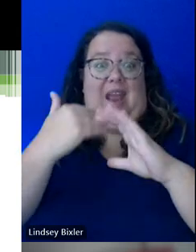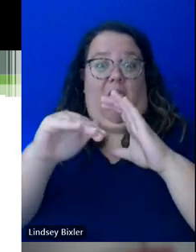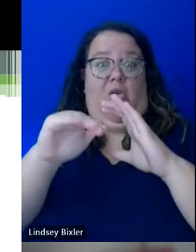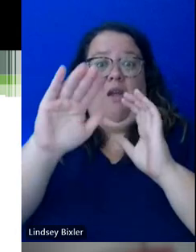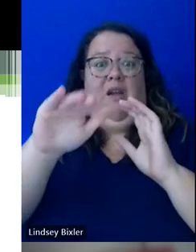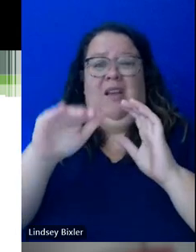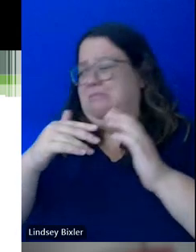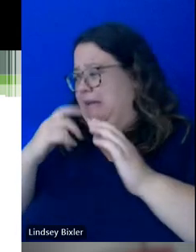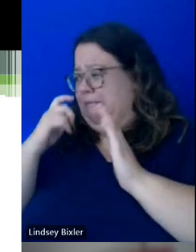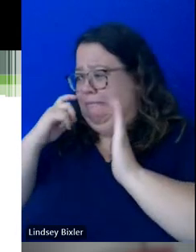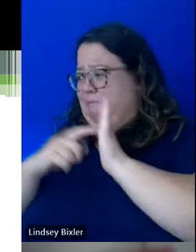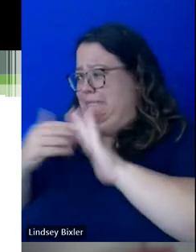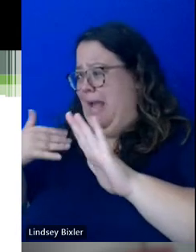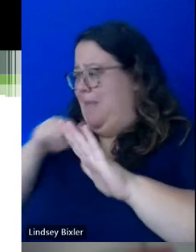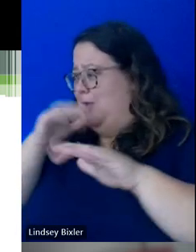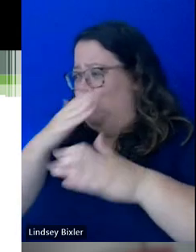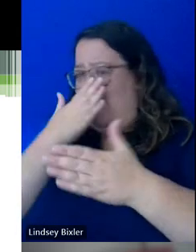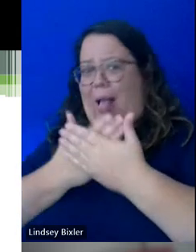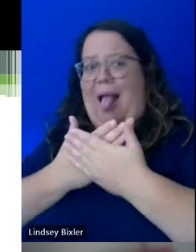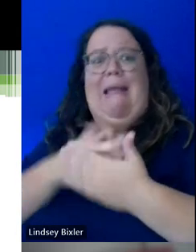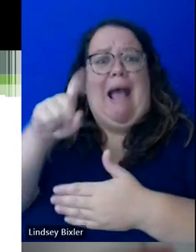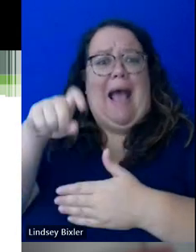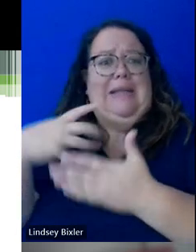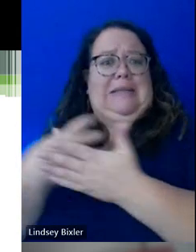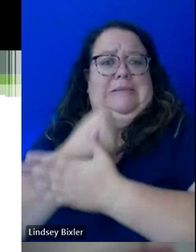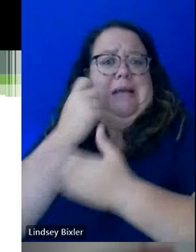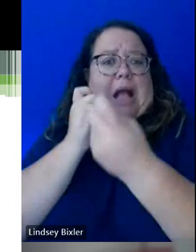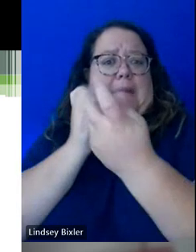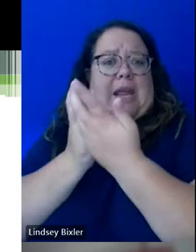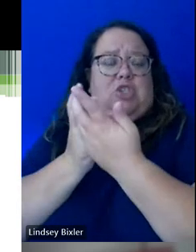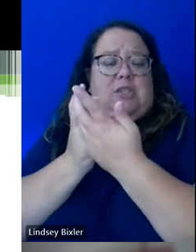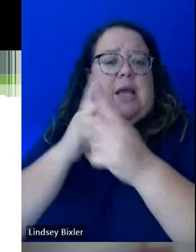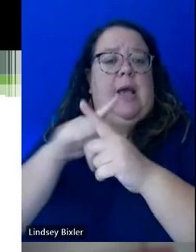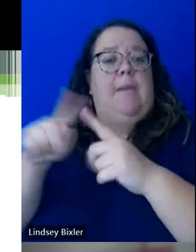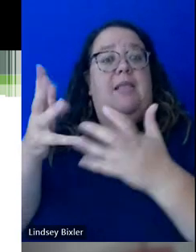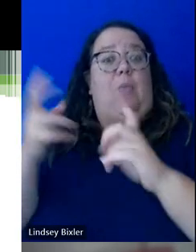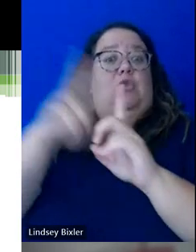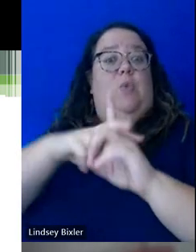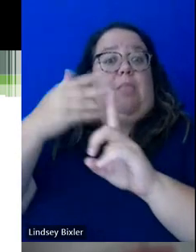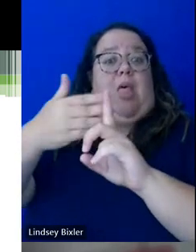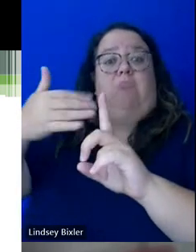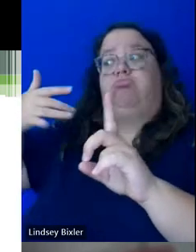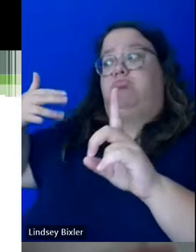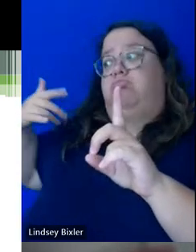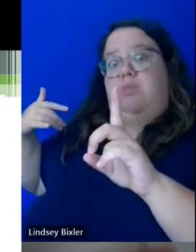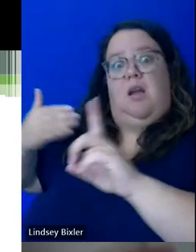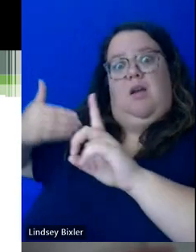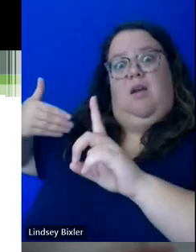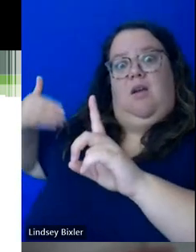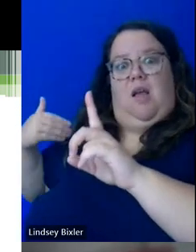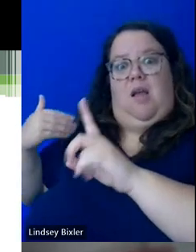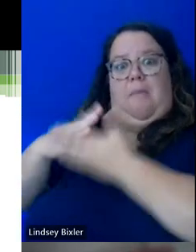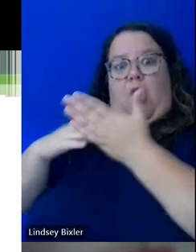not doing so well, and that they need to use accommodations, but they want to retroactively apply them for parts of the